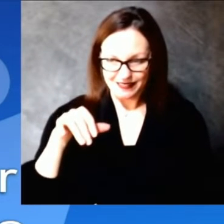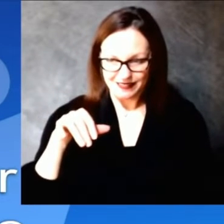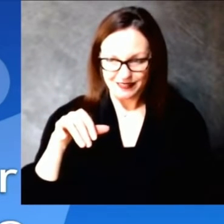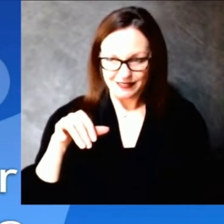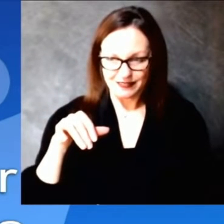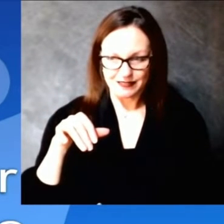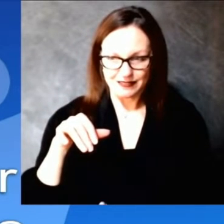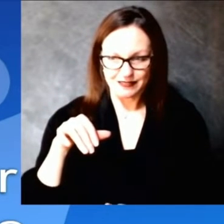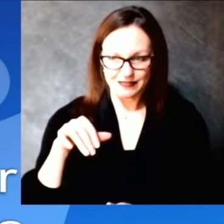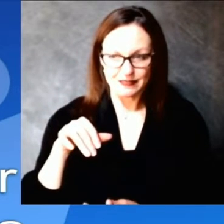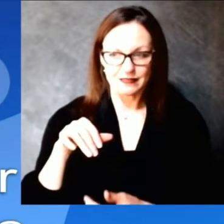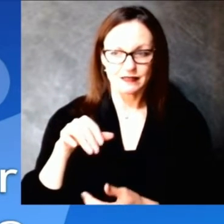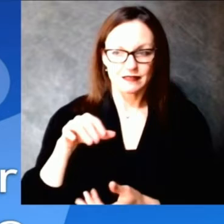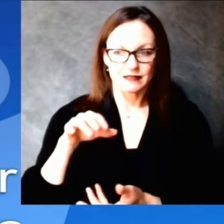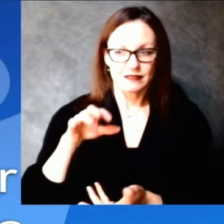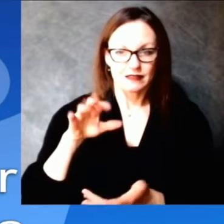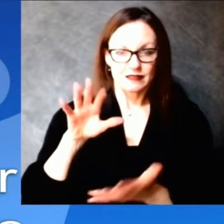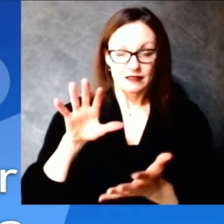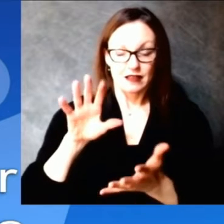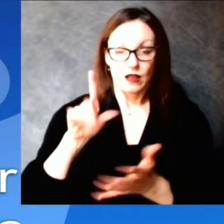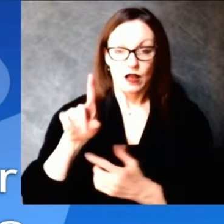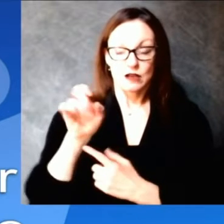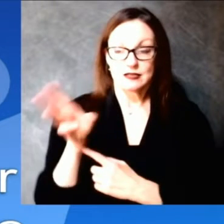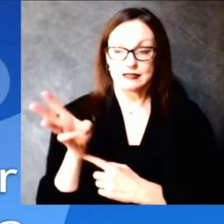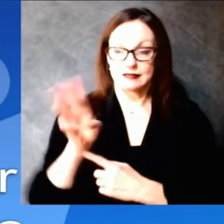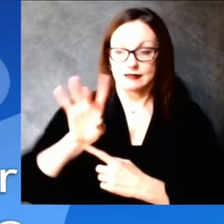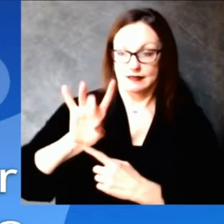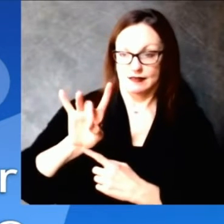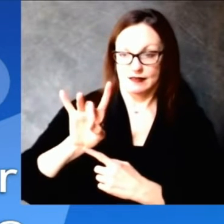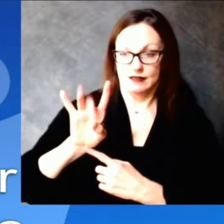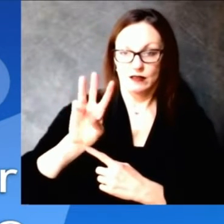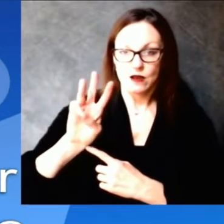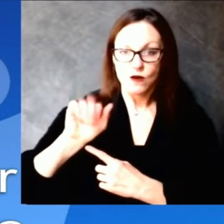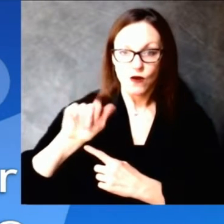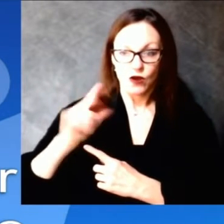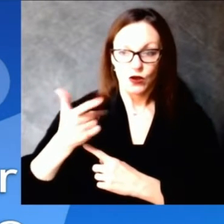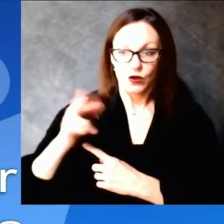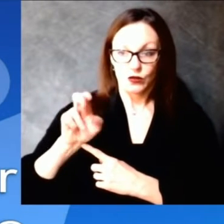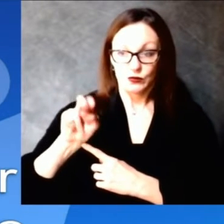explain what underserved areas are and where they are. Thank you.